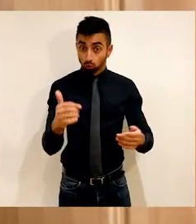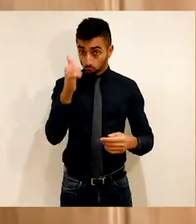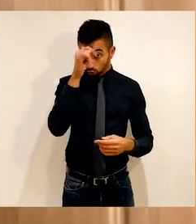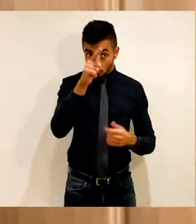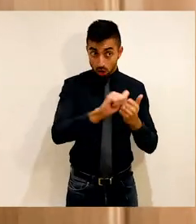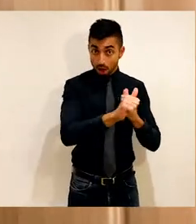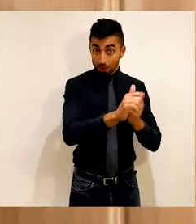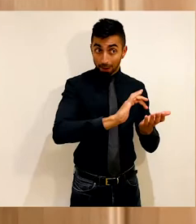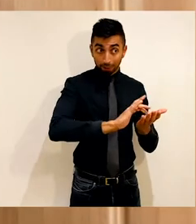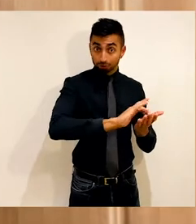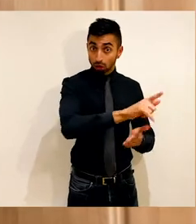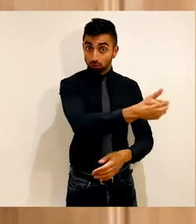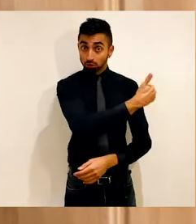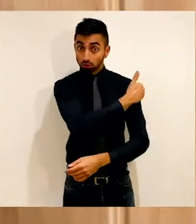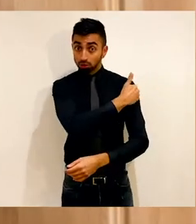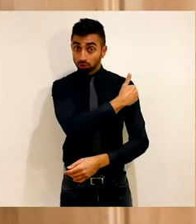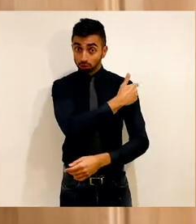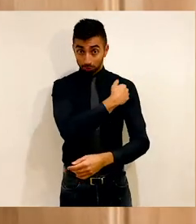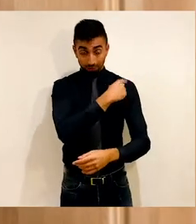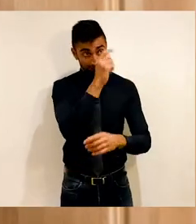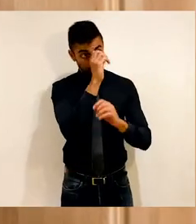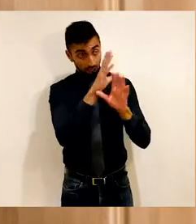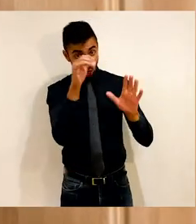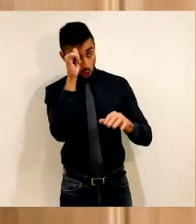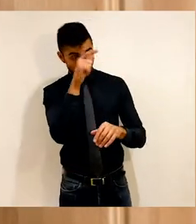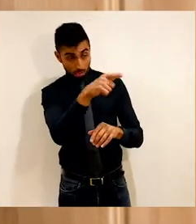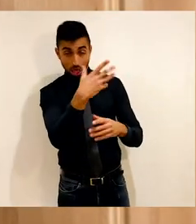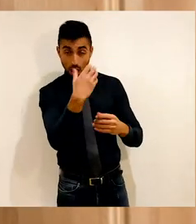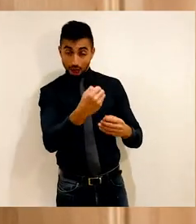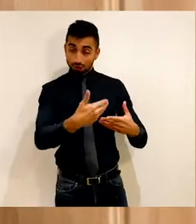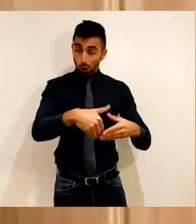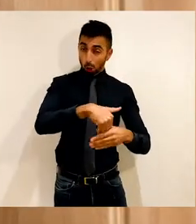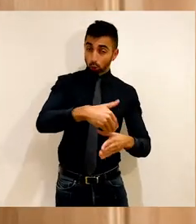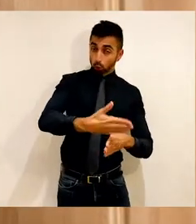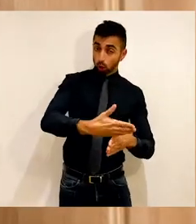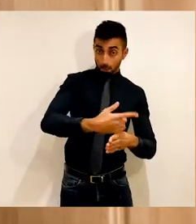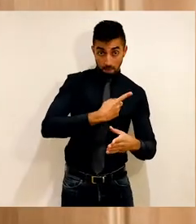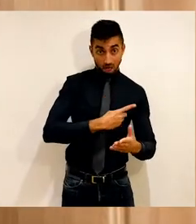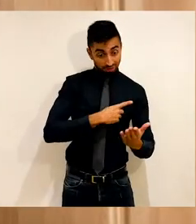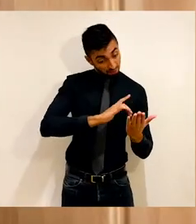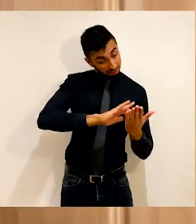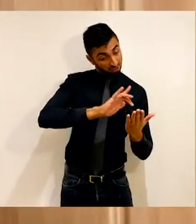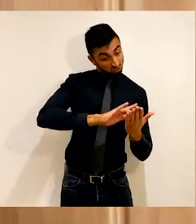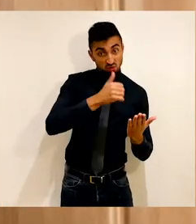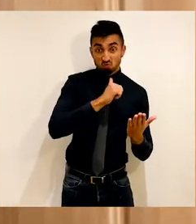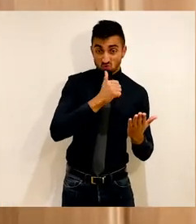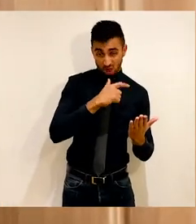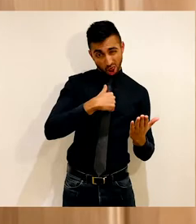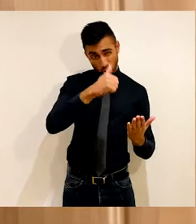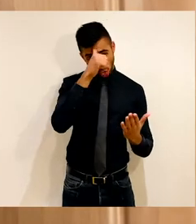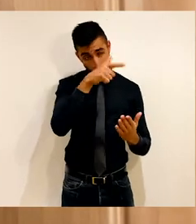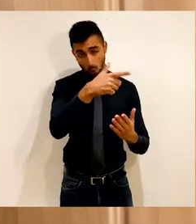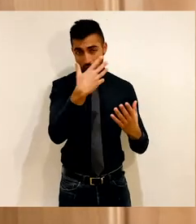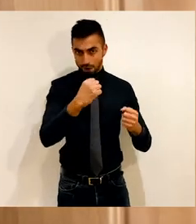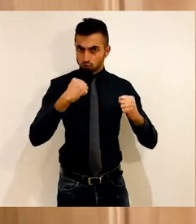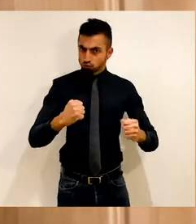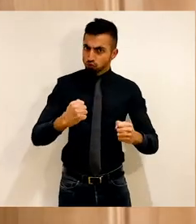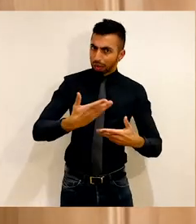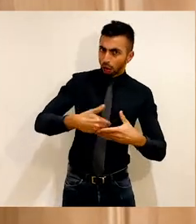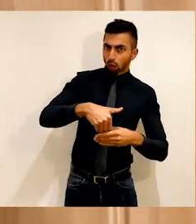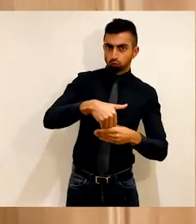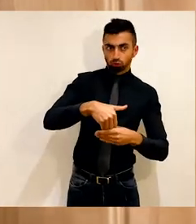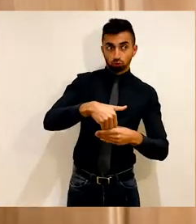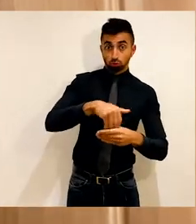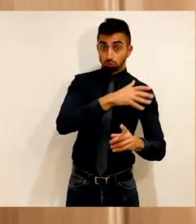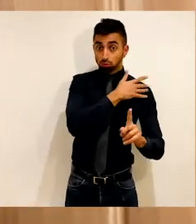the work that Pinterest was doing around inclusion because I myself am a pinner. And they've been doing